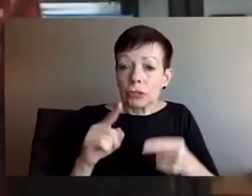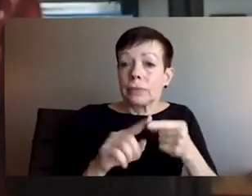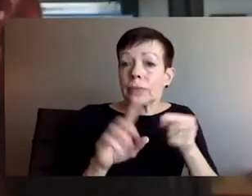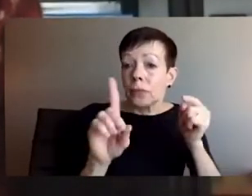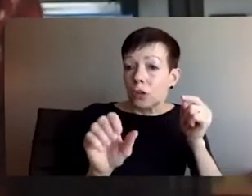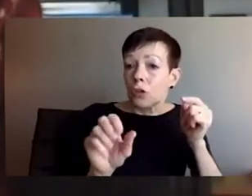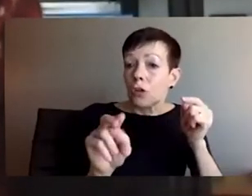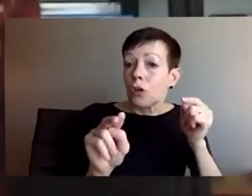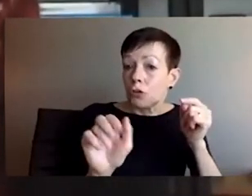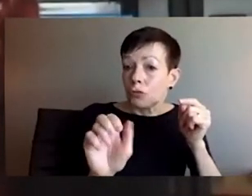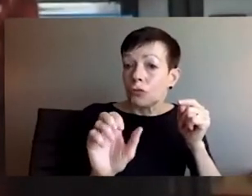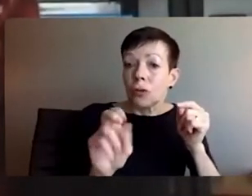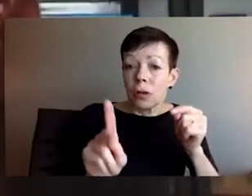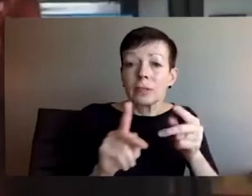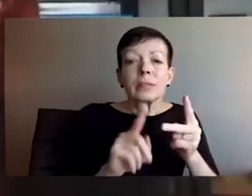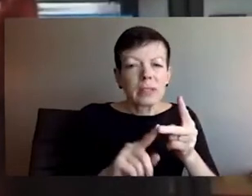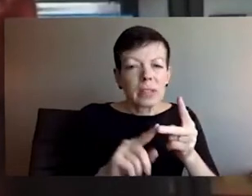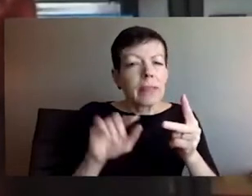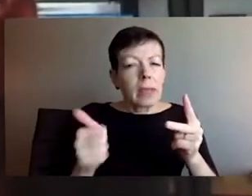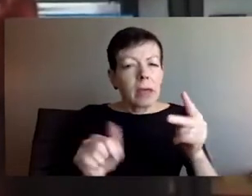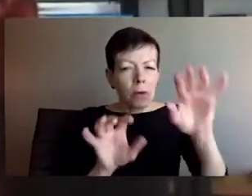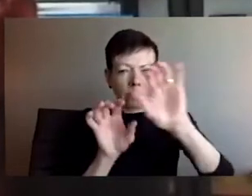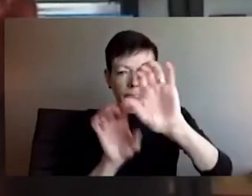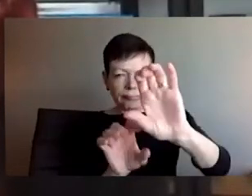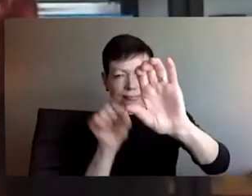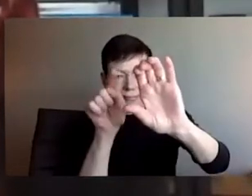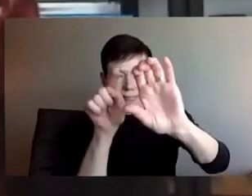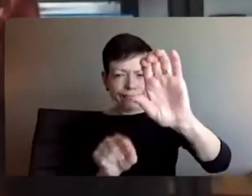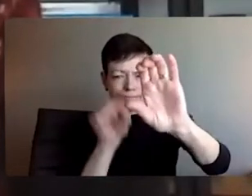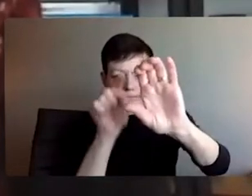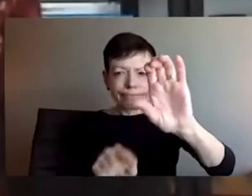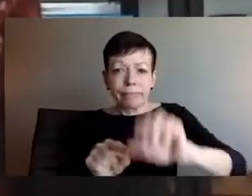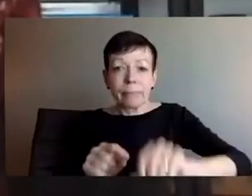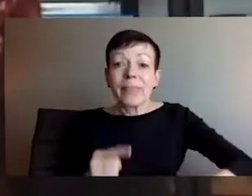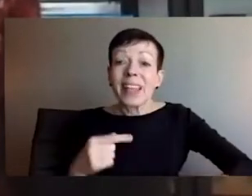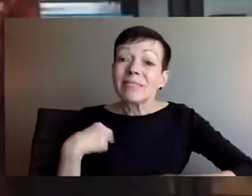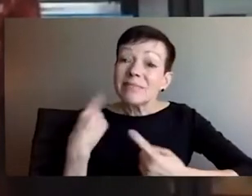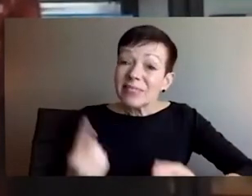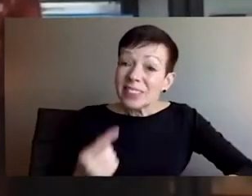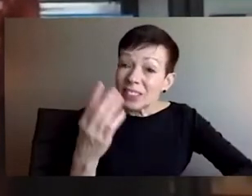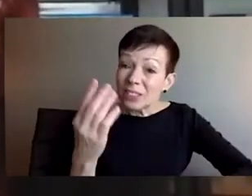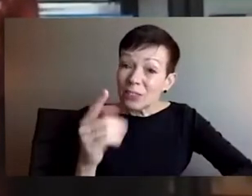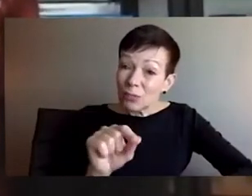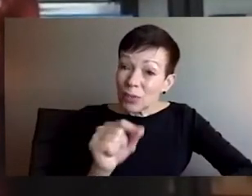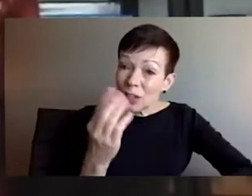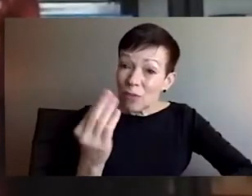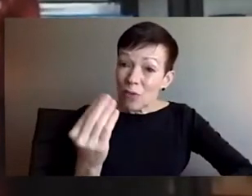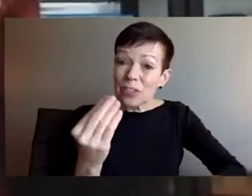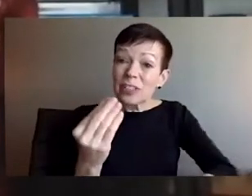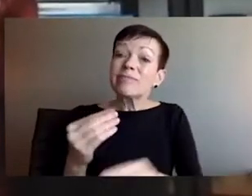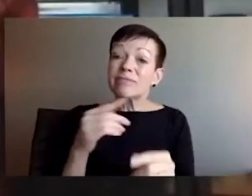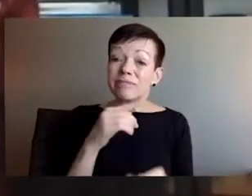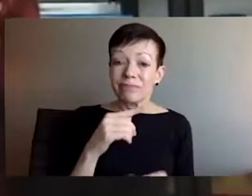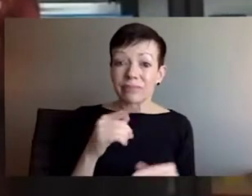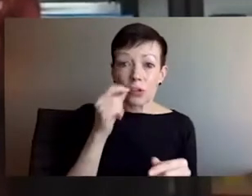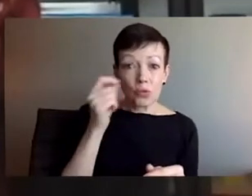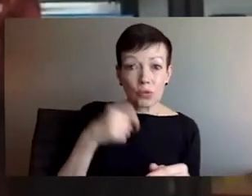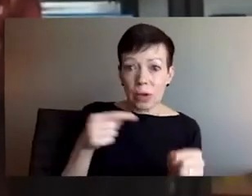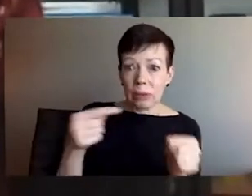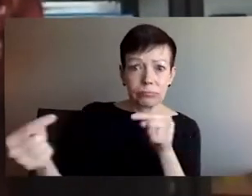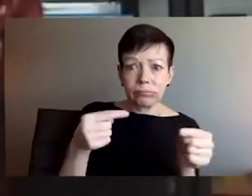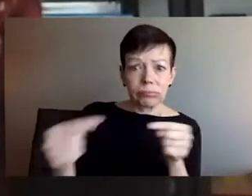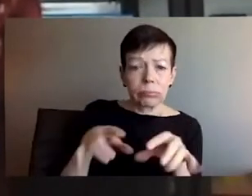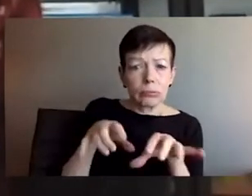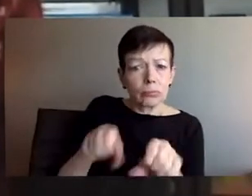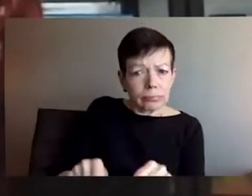seized Crimea and provoked and armed proxies in two primarily Russian-speaking regions of